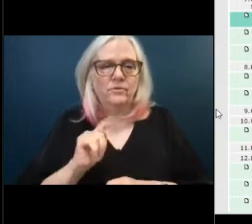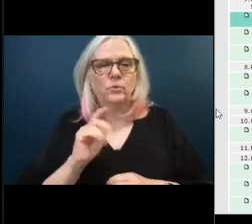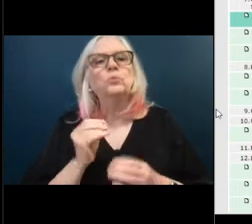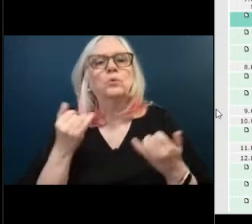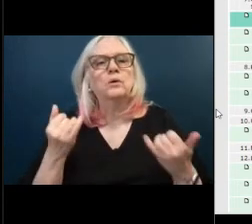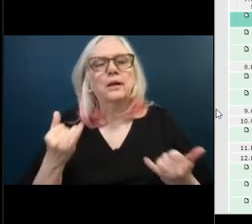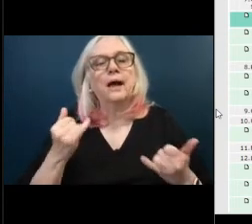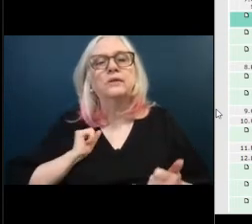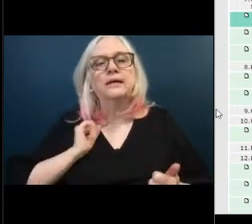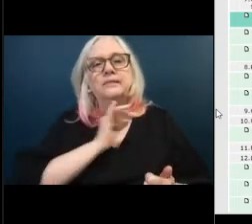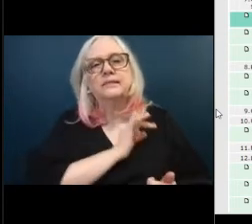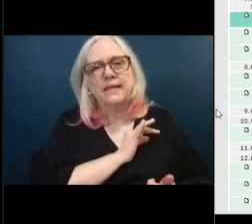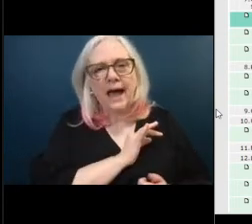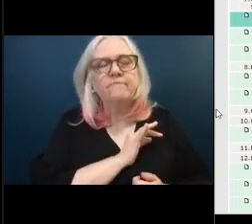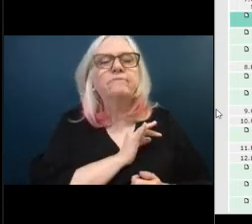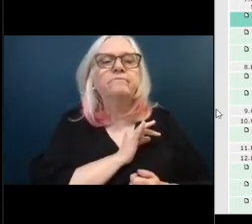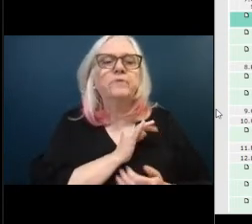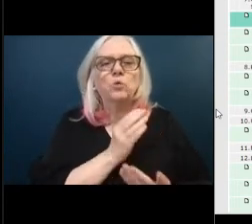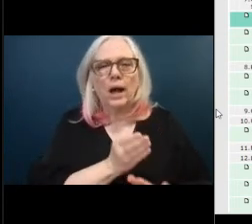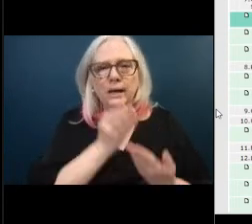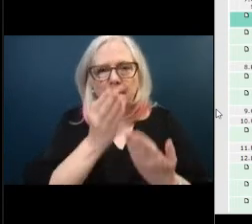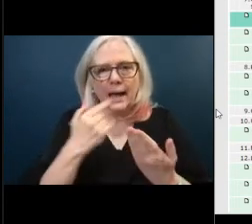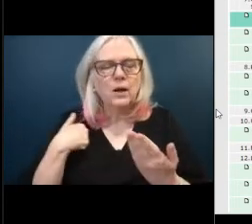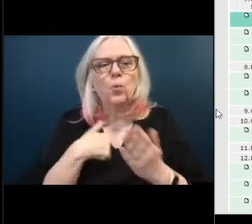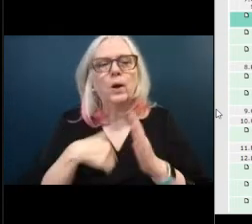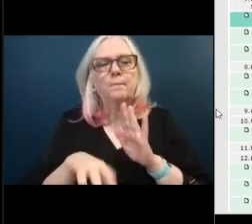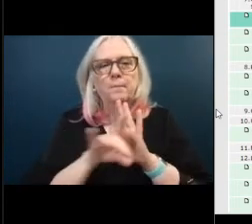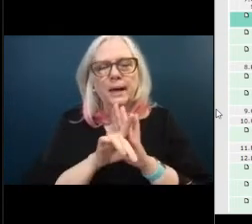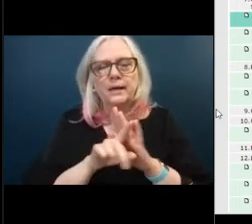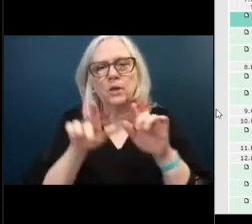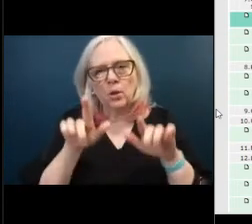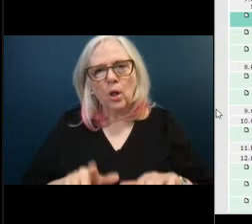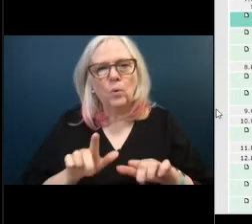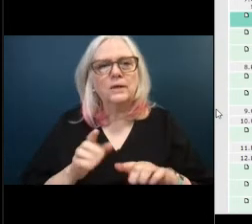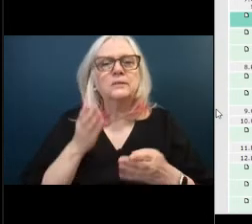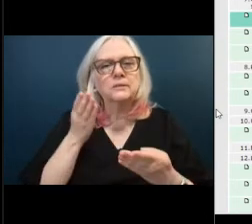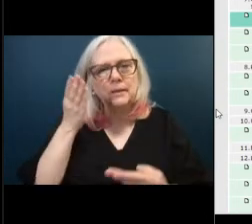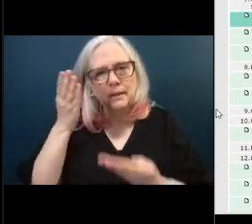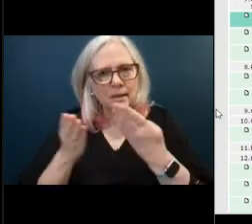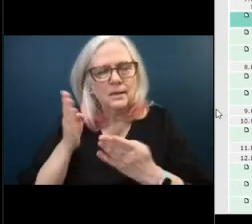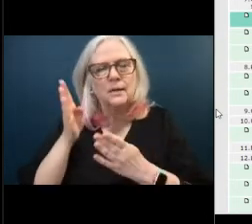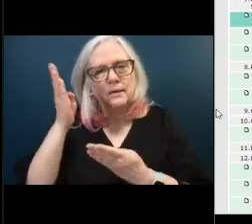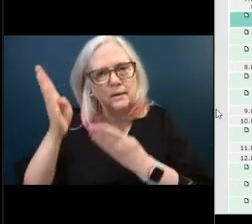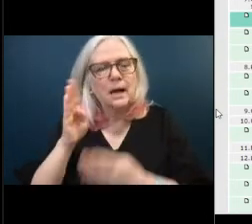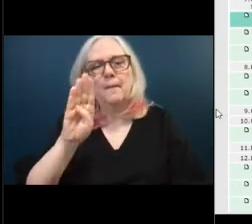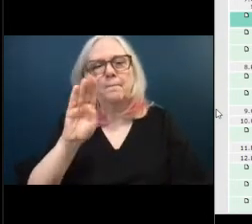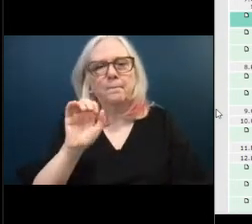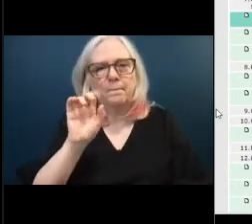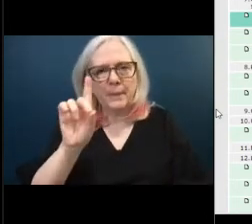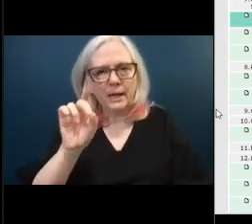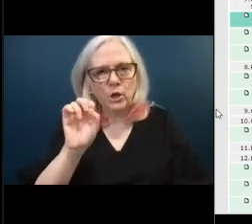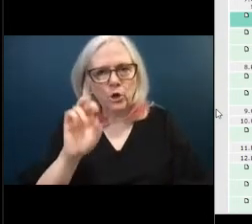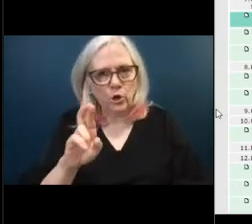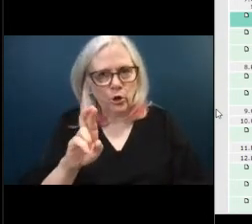recommending that we pick the lowest um bidder on this project i just want to know from you in your